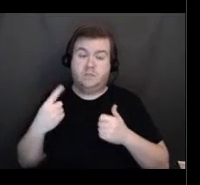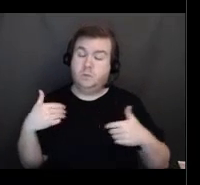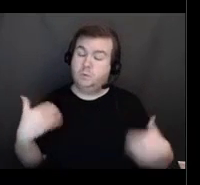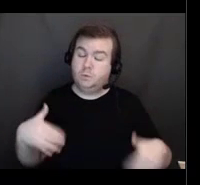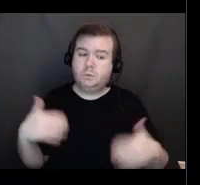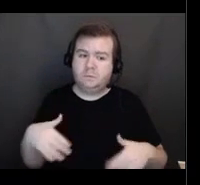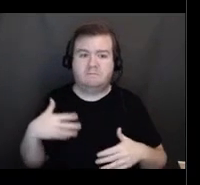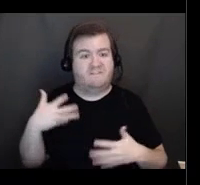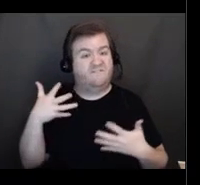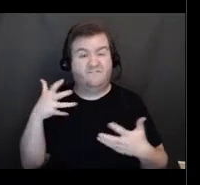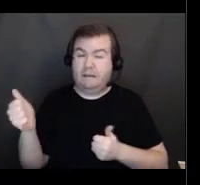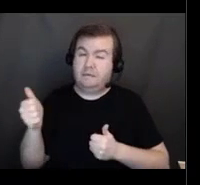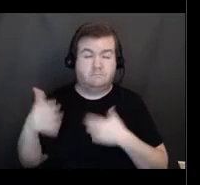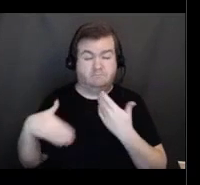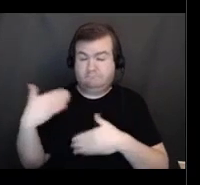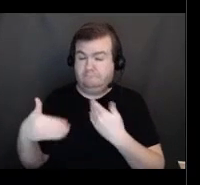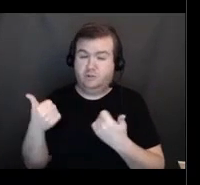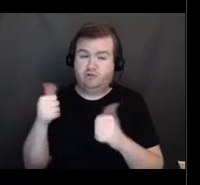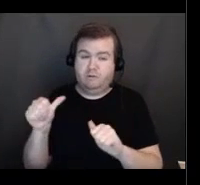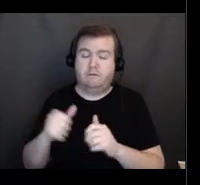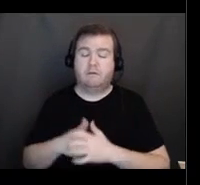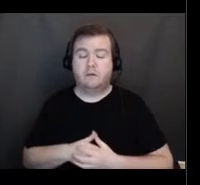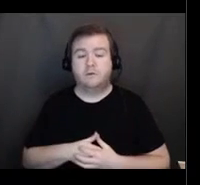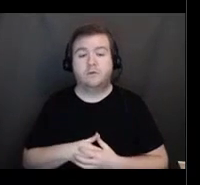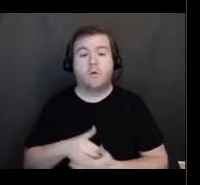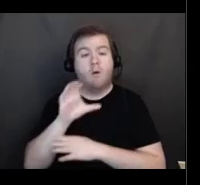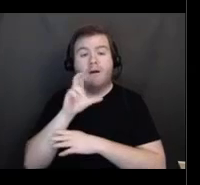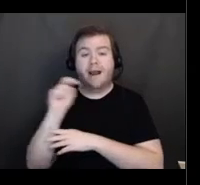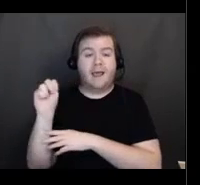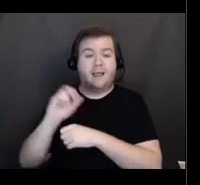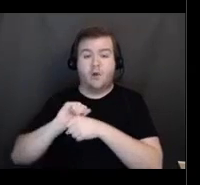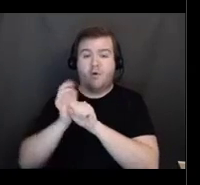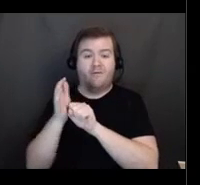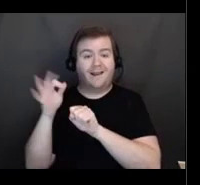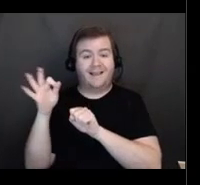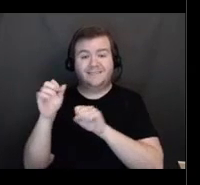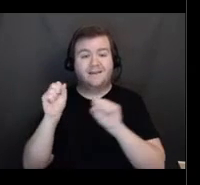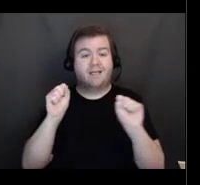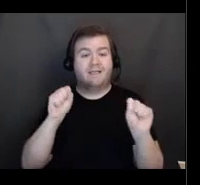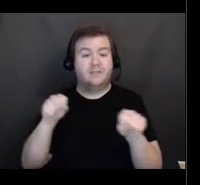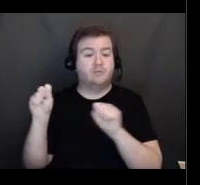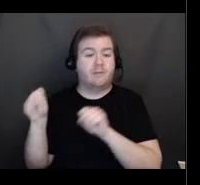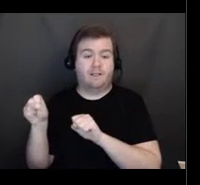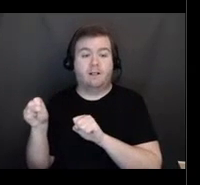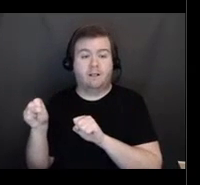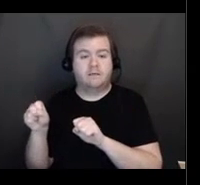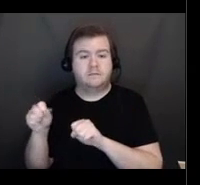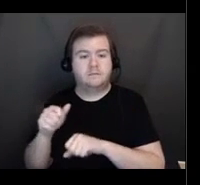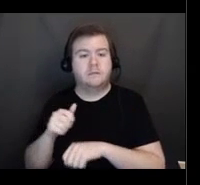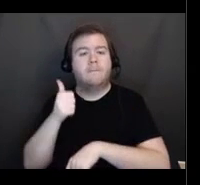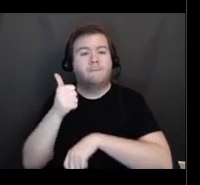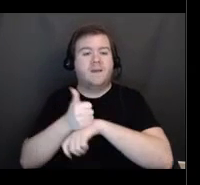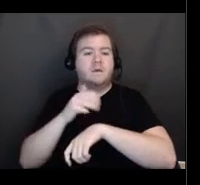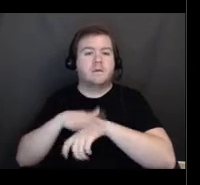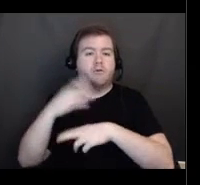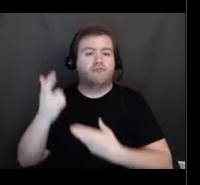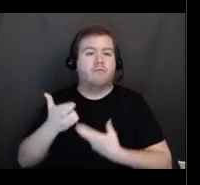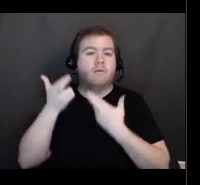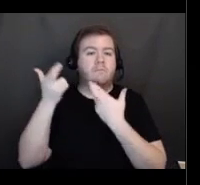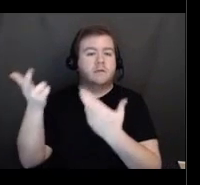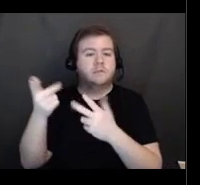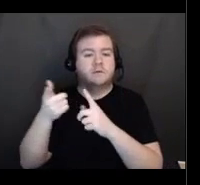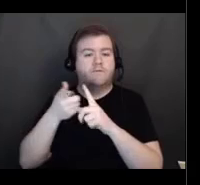So the Connecticut COVID-19 vaccine eligibility, I just touched a little bit on this. This is based on recommendations from